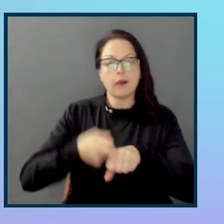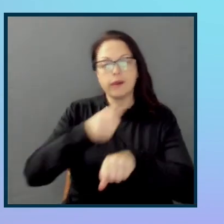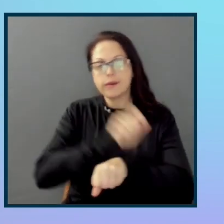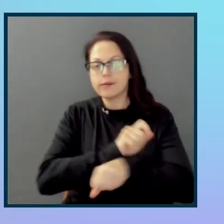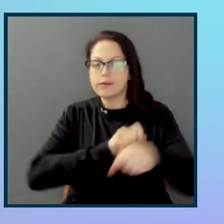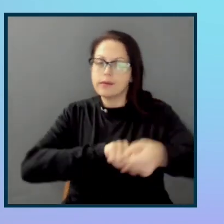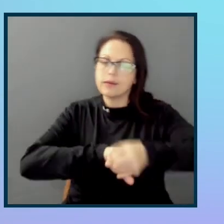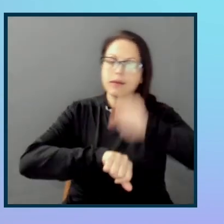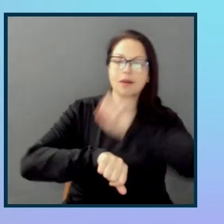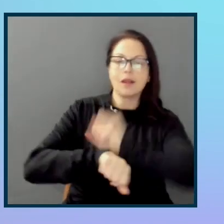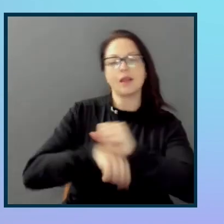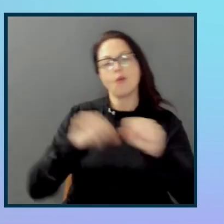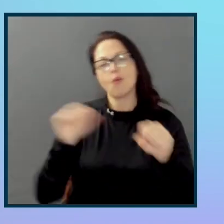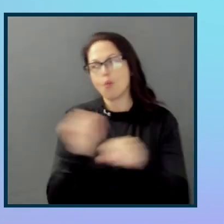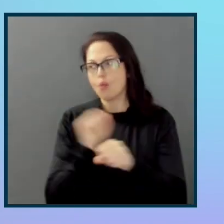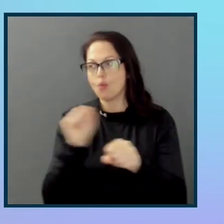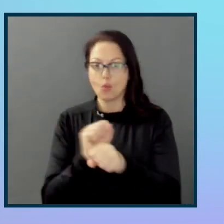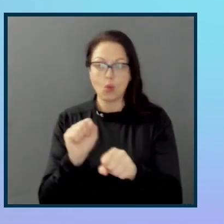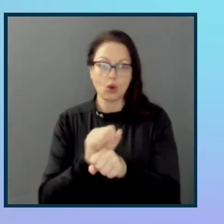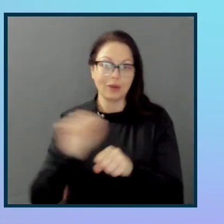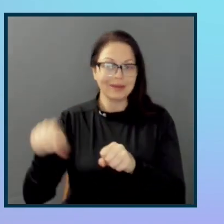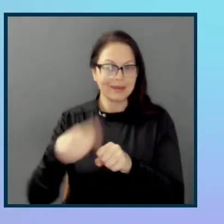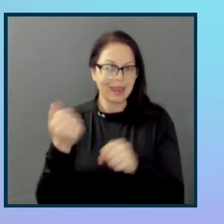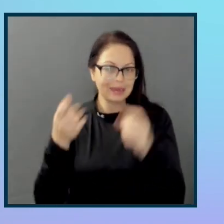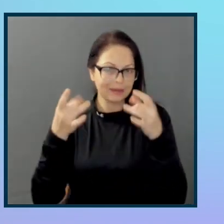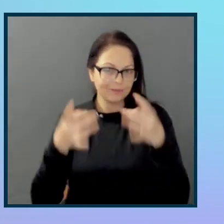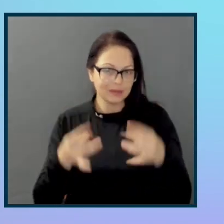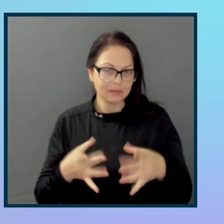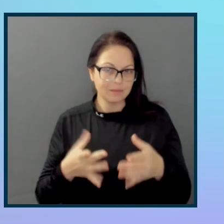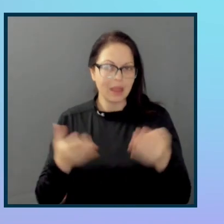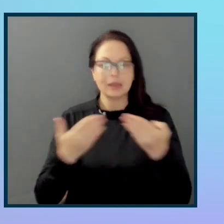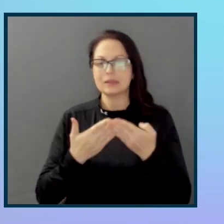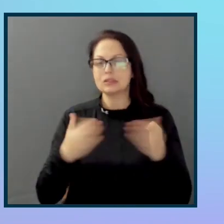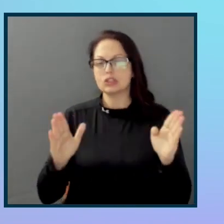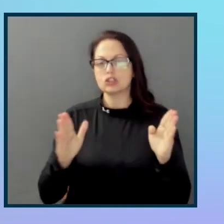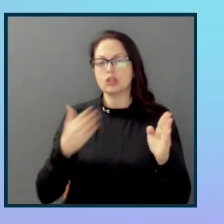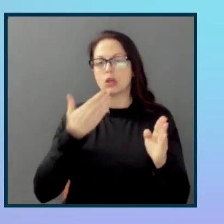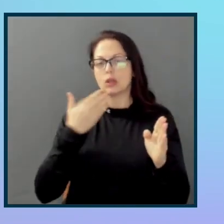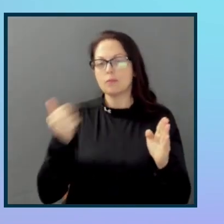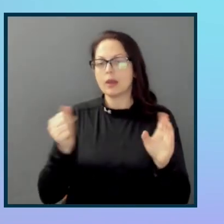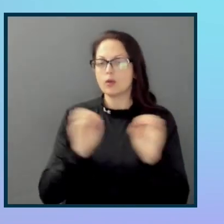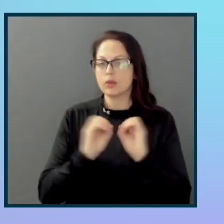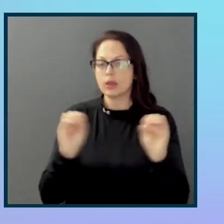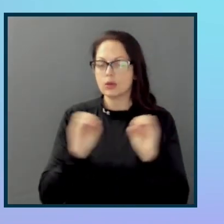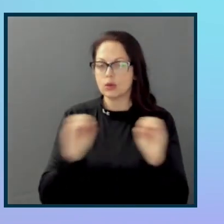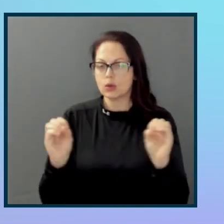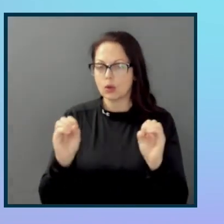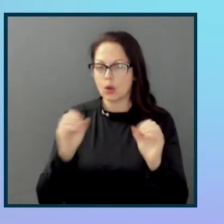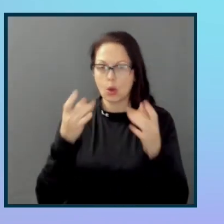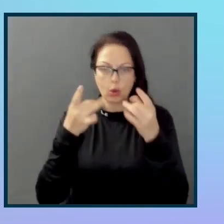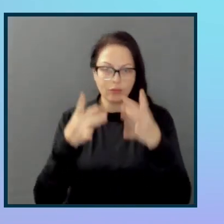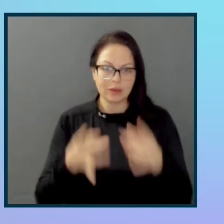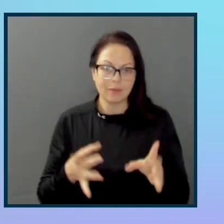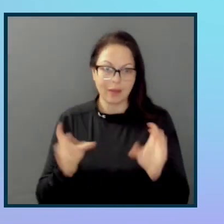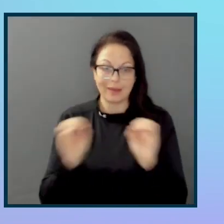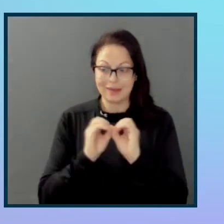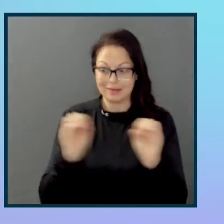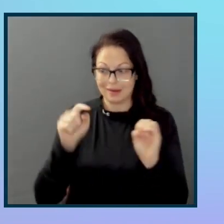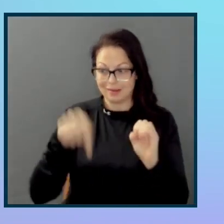any any input ultimately is generally better than none. And a lot of these things you can learn.